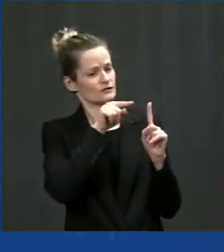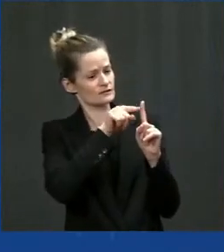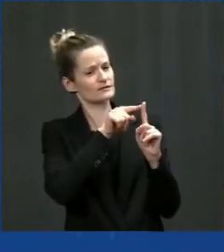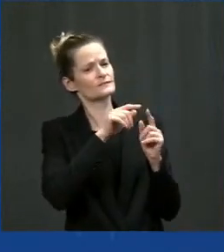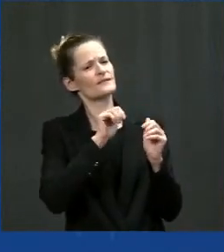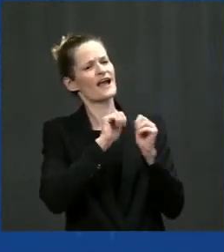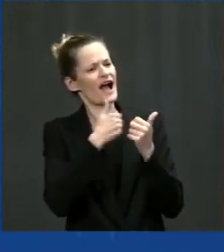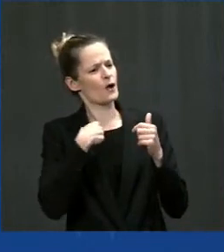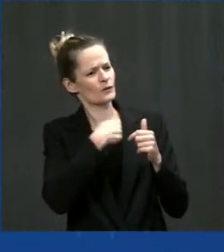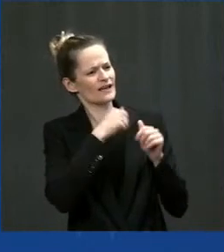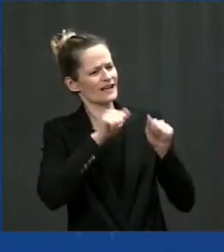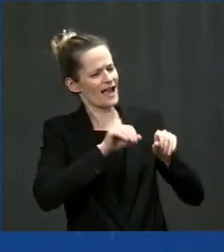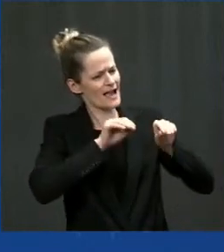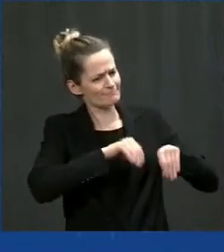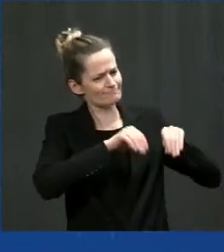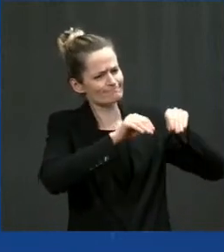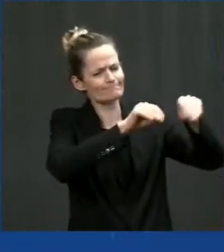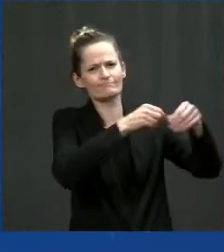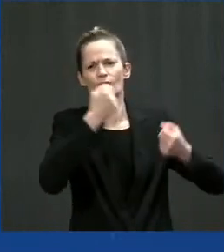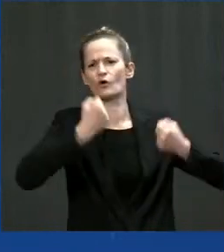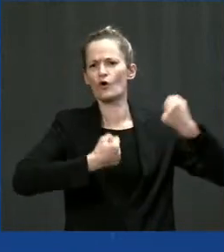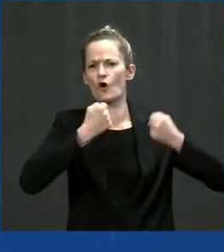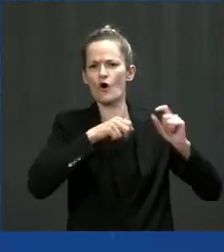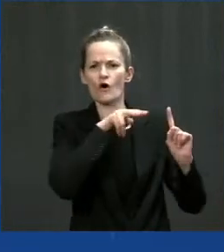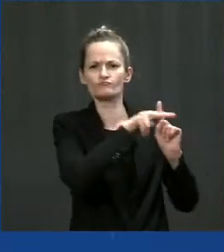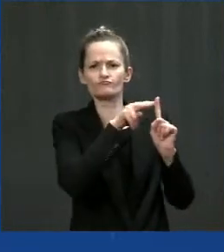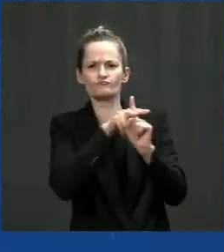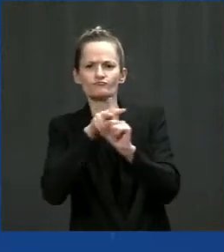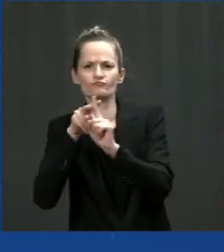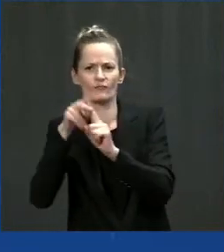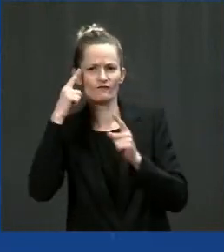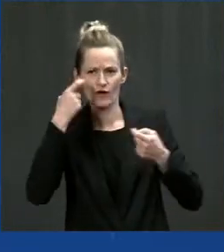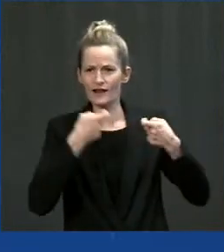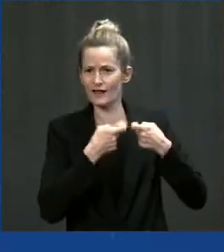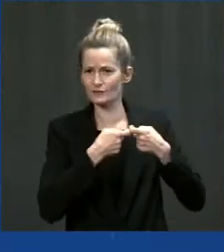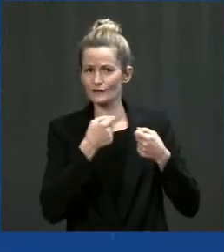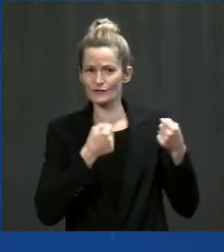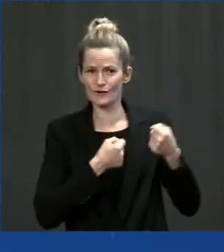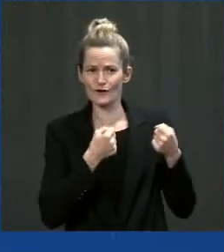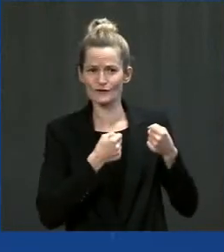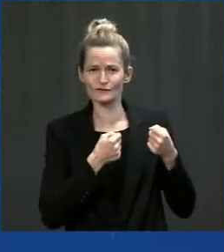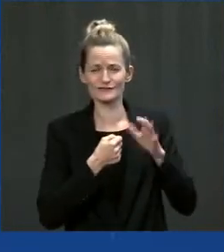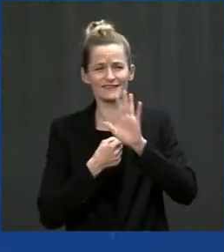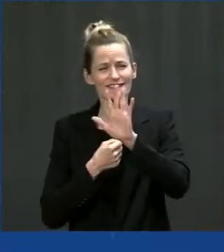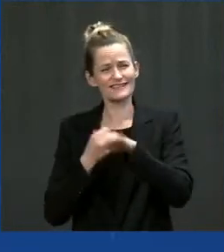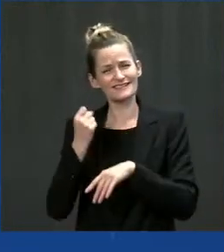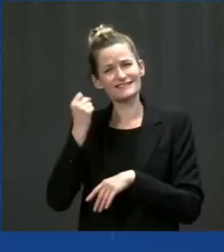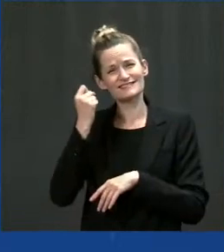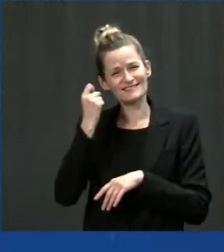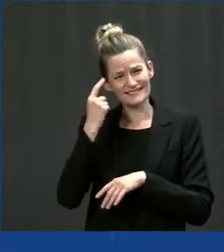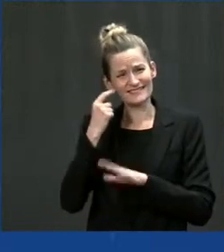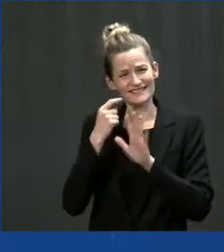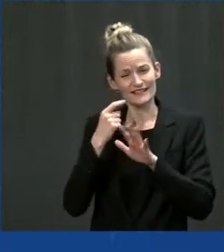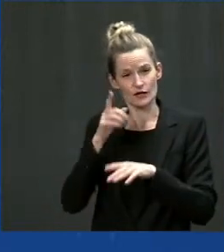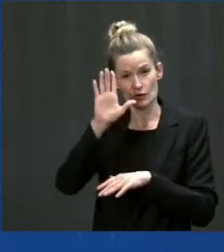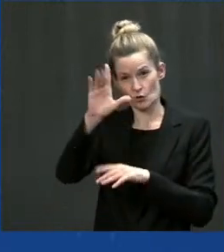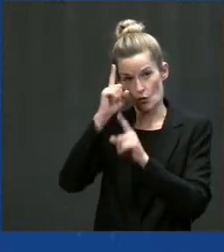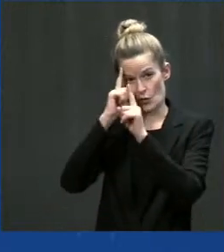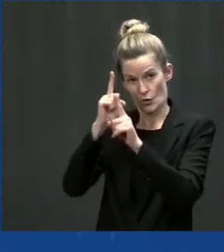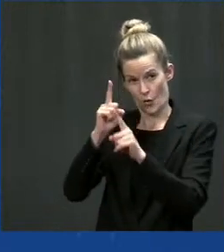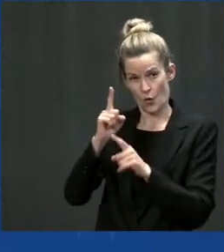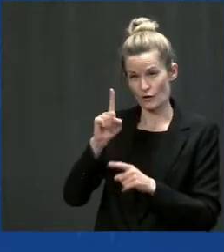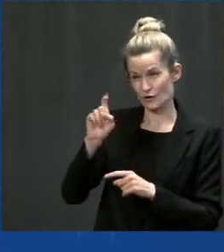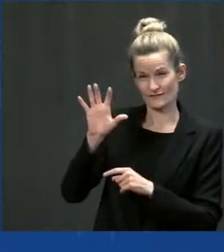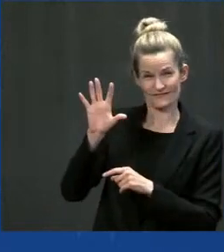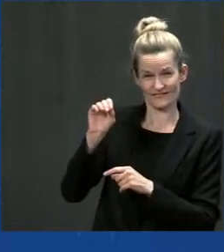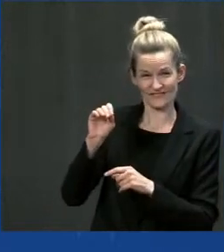and continue leading the future of mobility. So that F-150 that you drove in Dearborn, Mr. President, or I know that